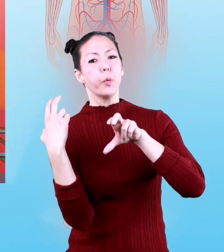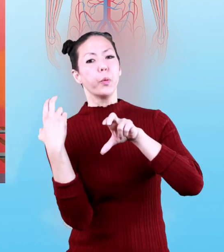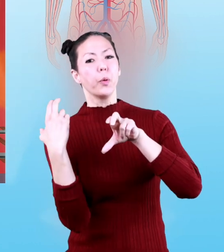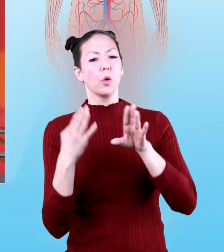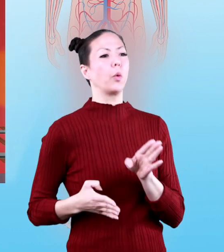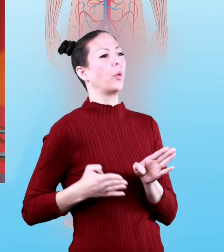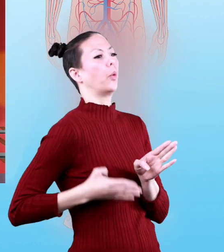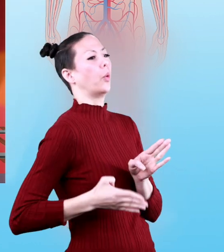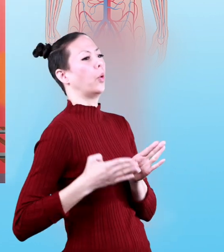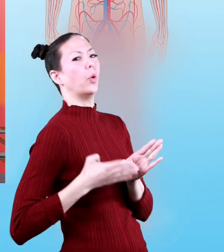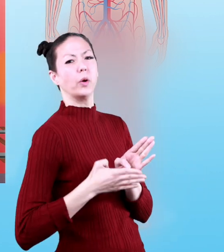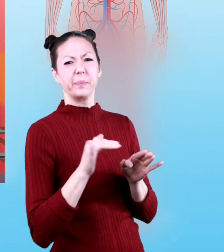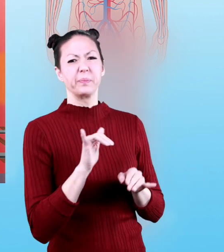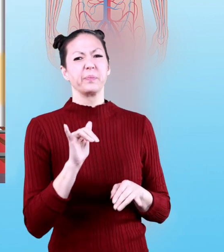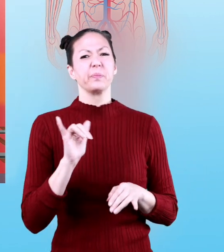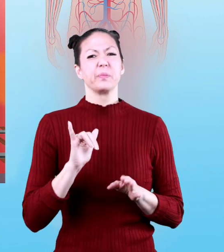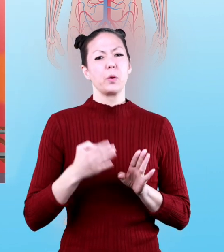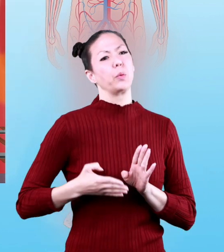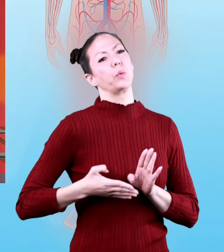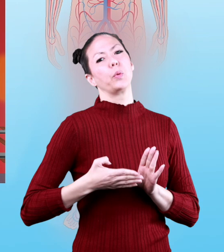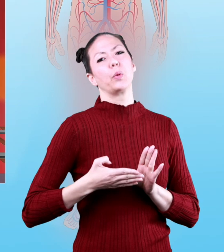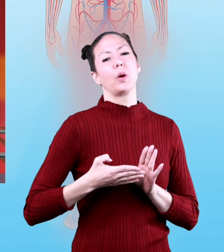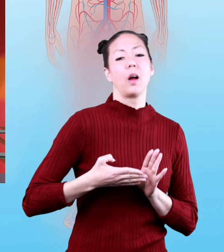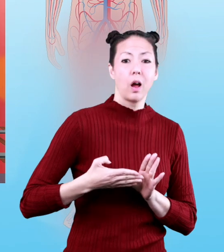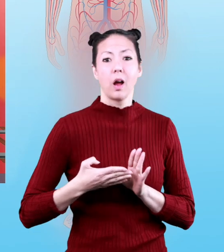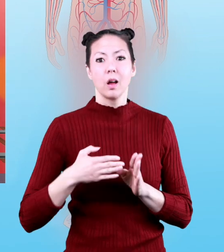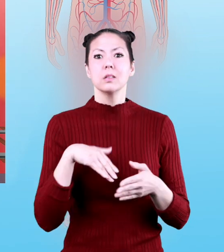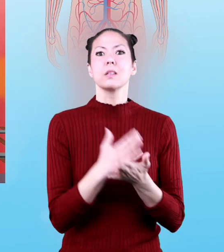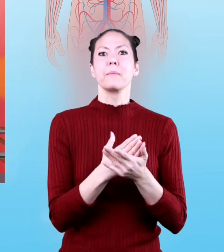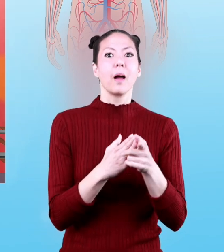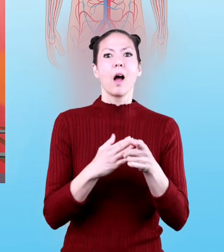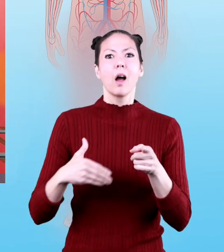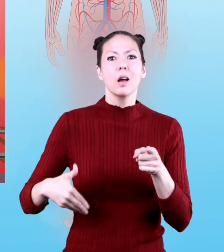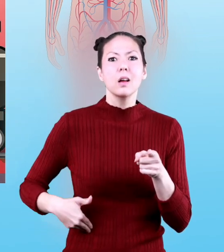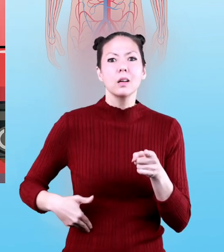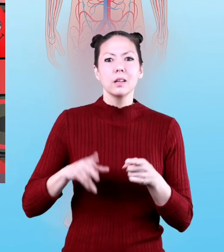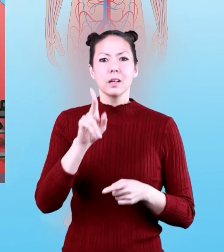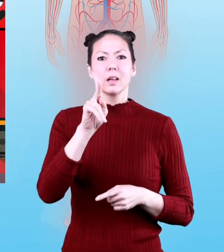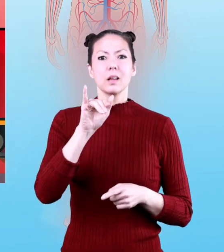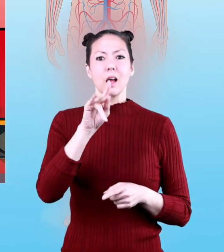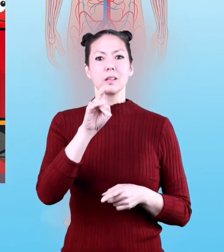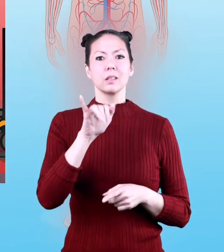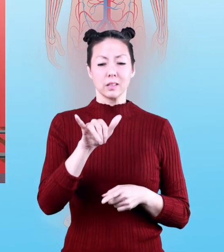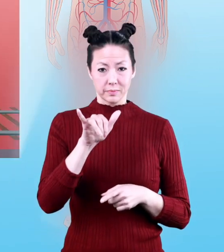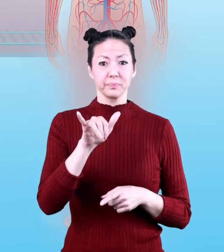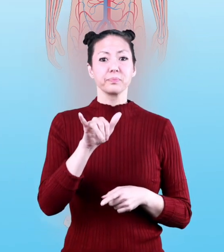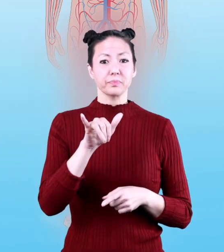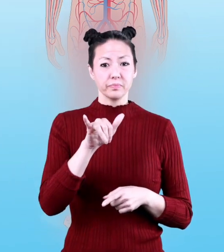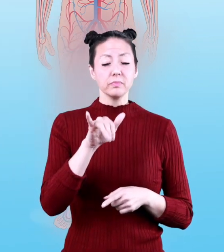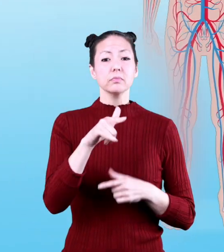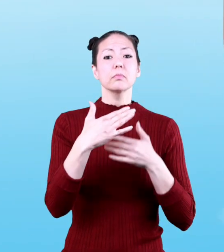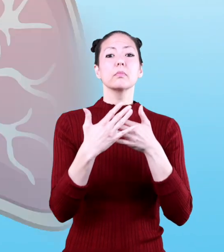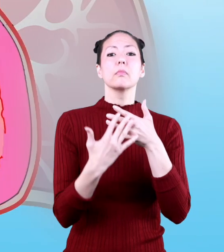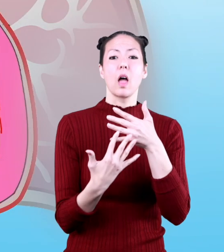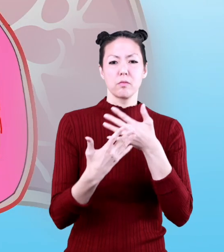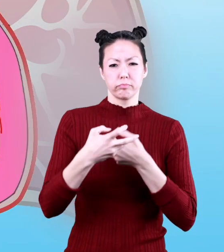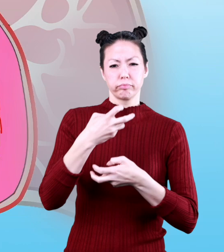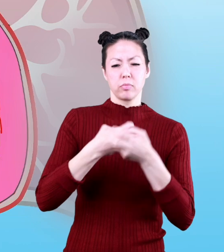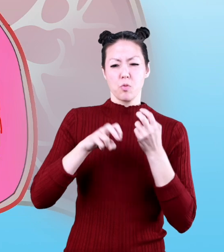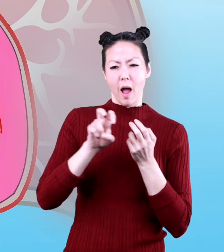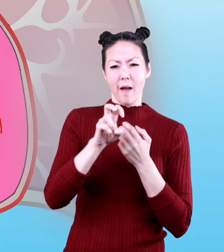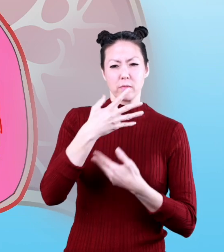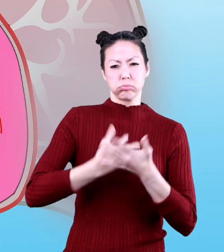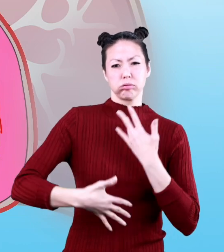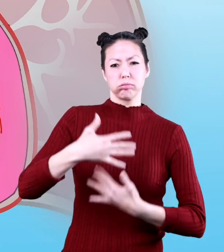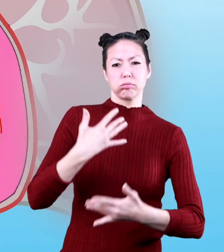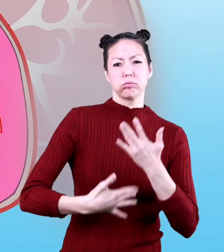needs to go choo choo next stop kidneys once the blood has traveled throughout the